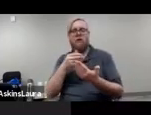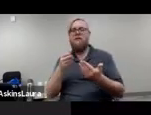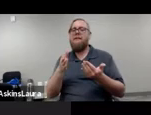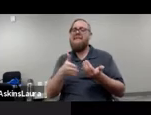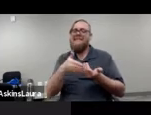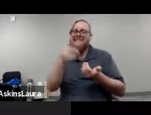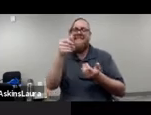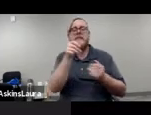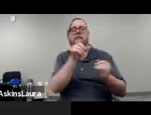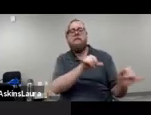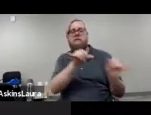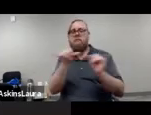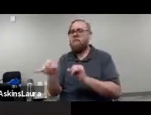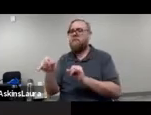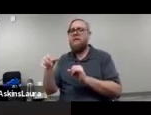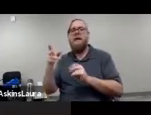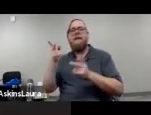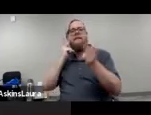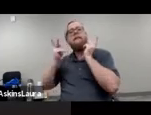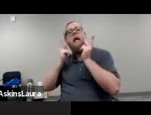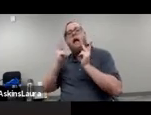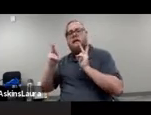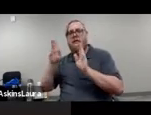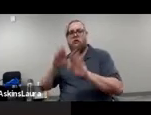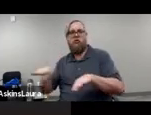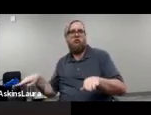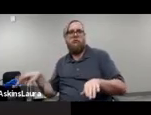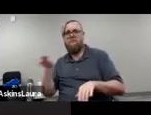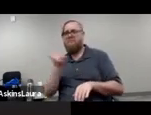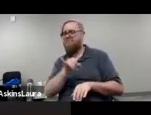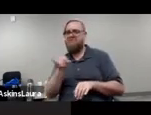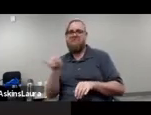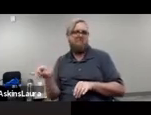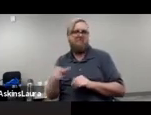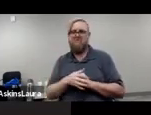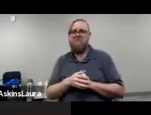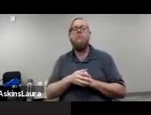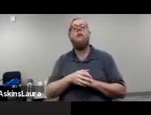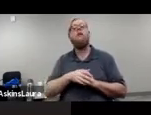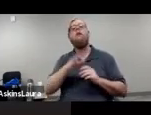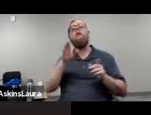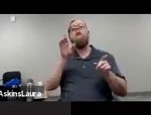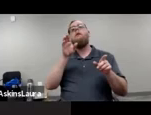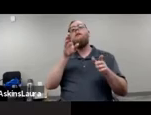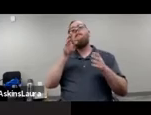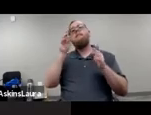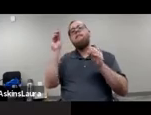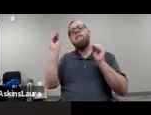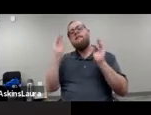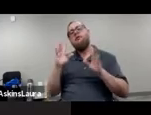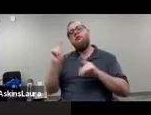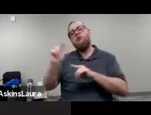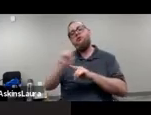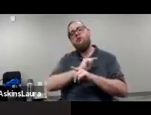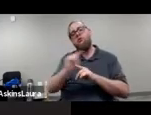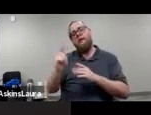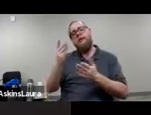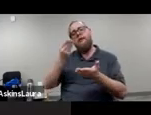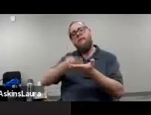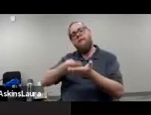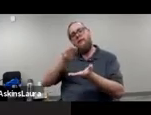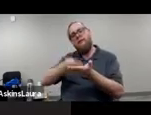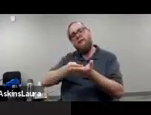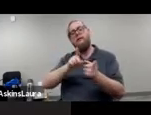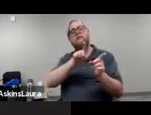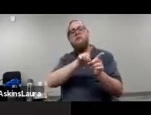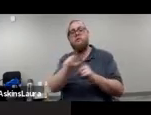easily as sighted children do. In addition, of course, teacher training funding is impacted by